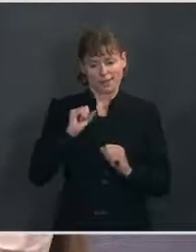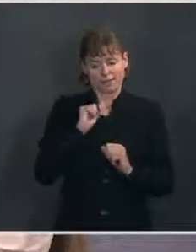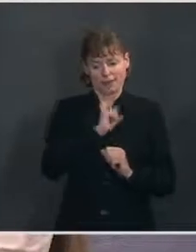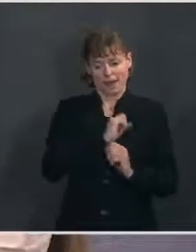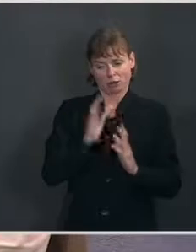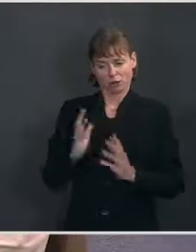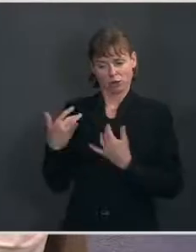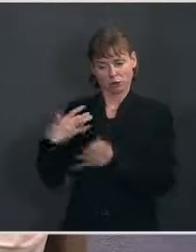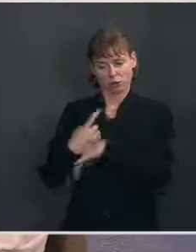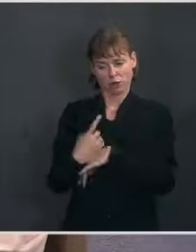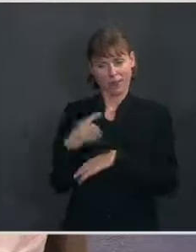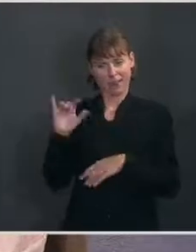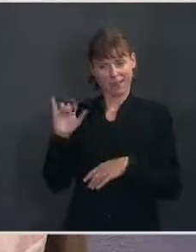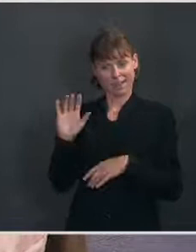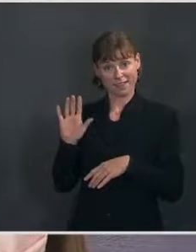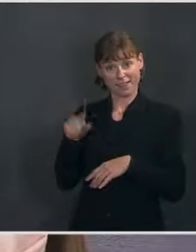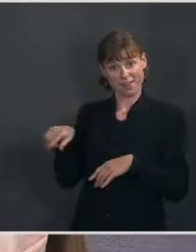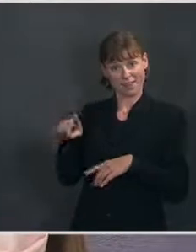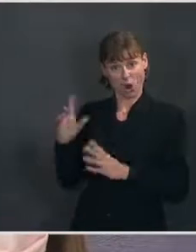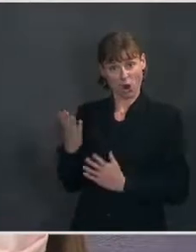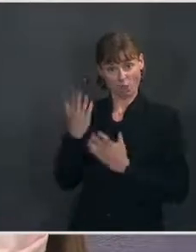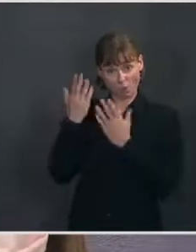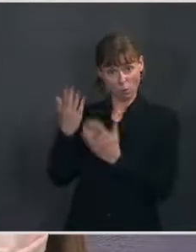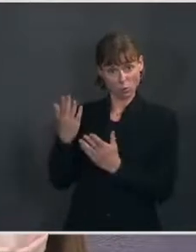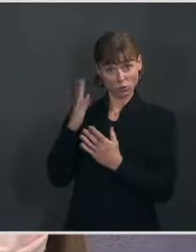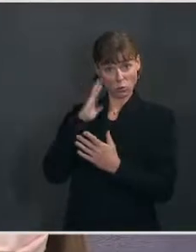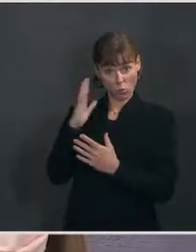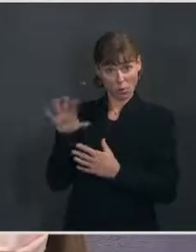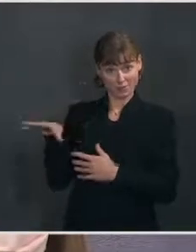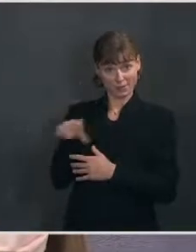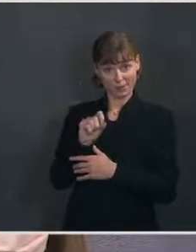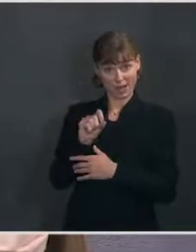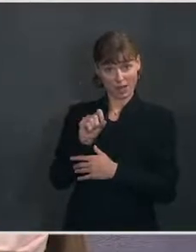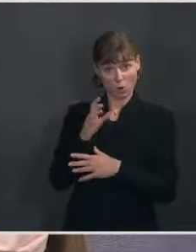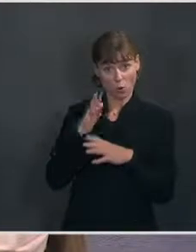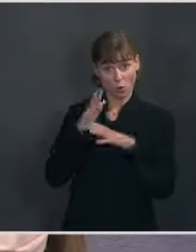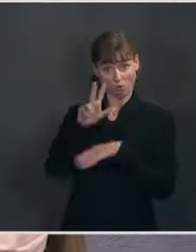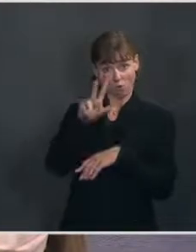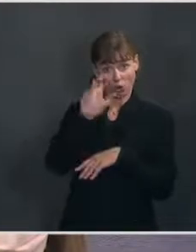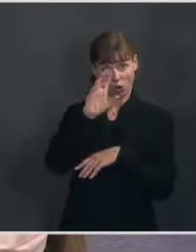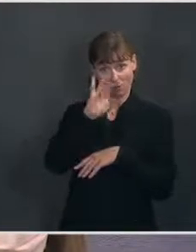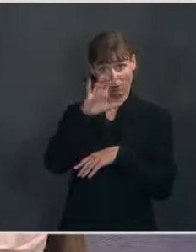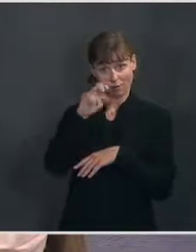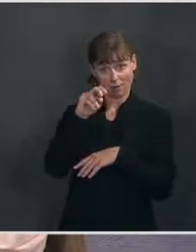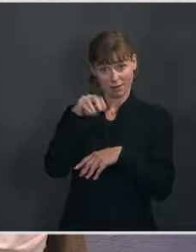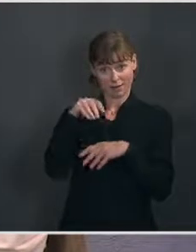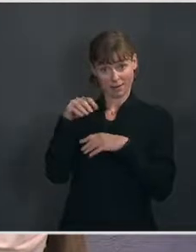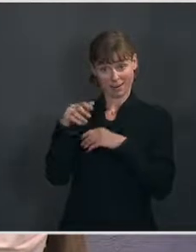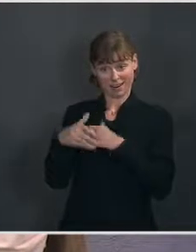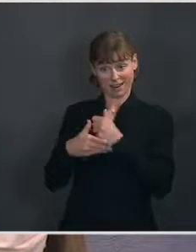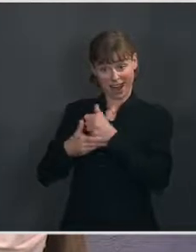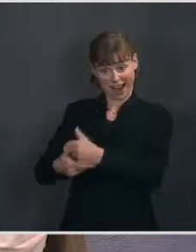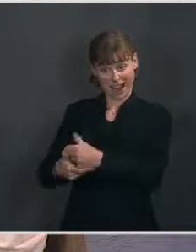forward would take the over 300 billion in aid to states and local